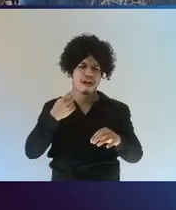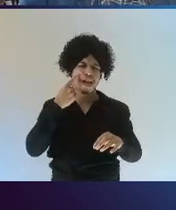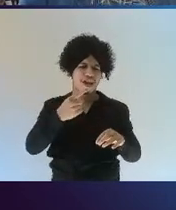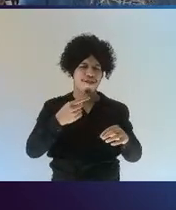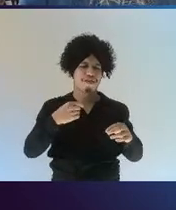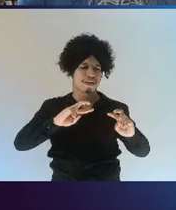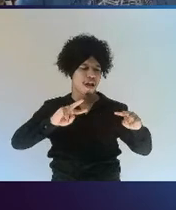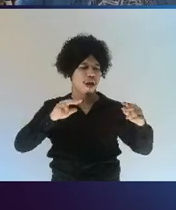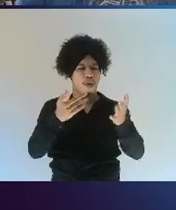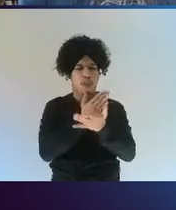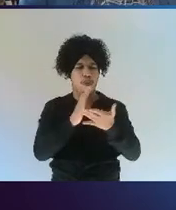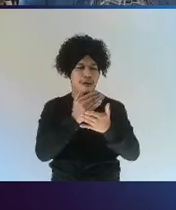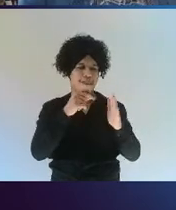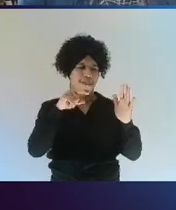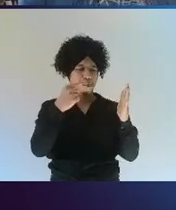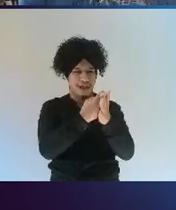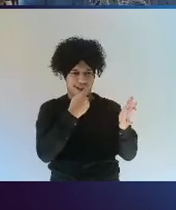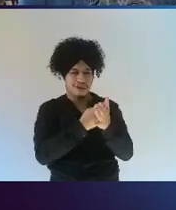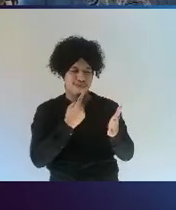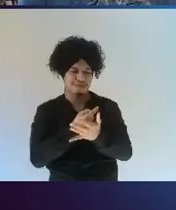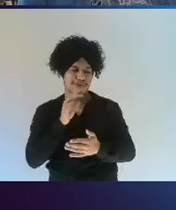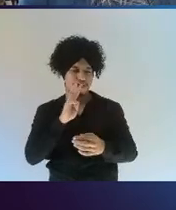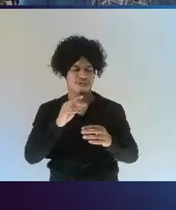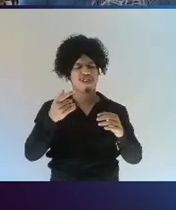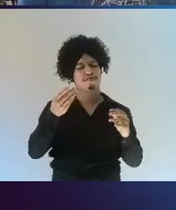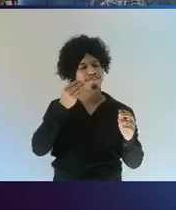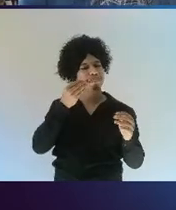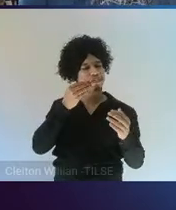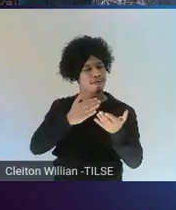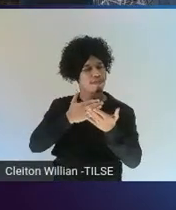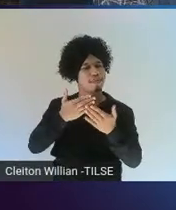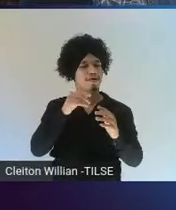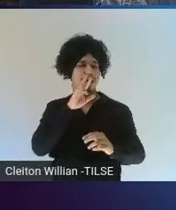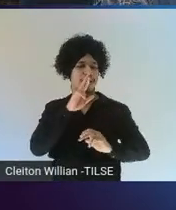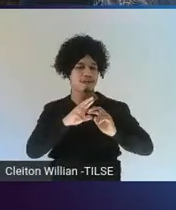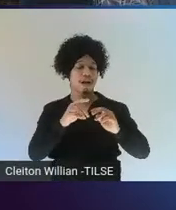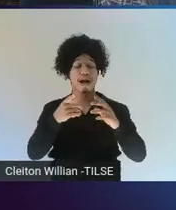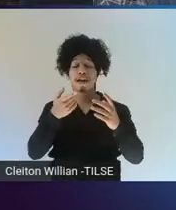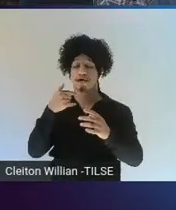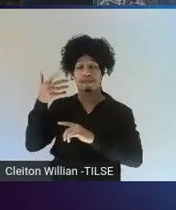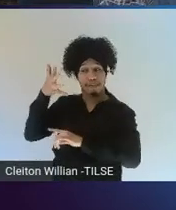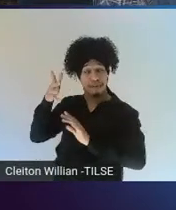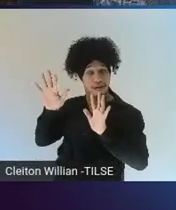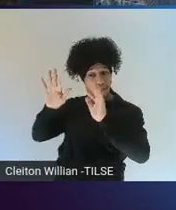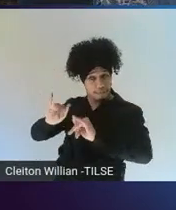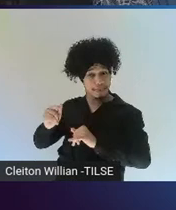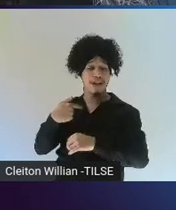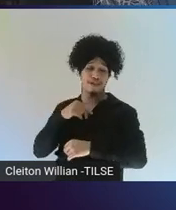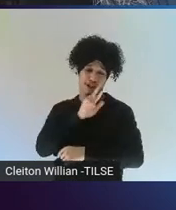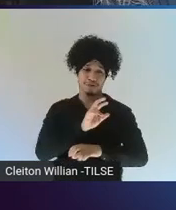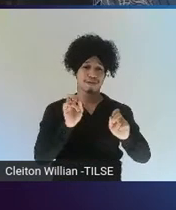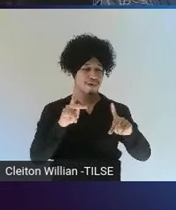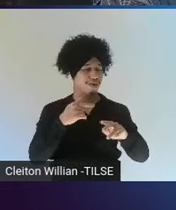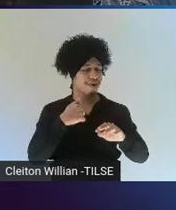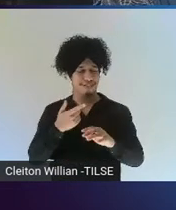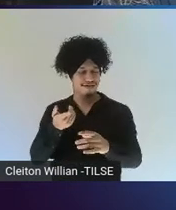like to maybe go through them at that end of the talk if that's okay. So, I'm not ignoring the questions.